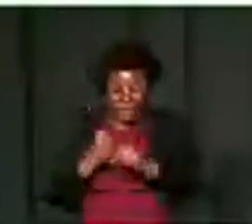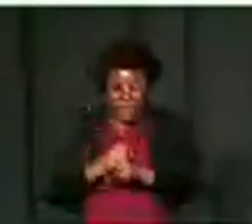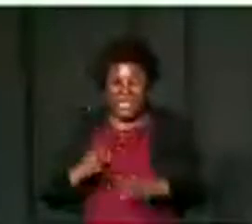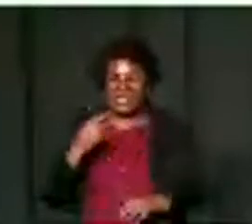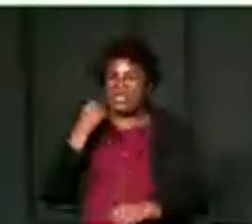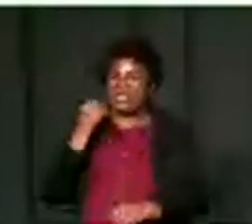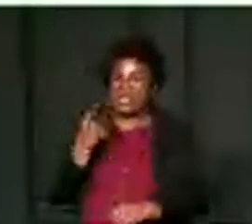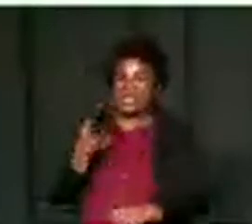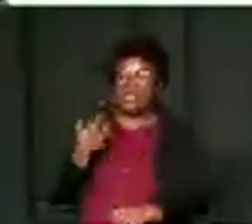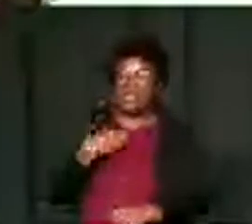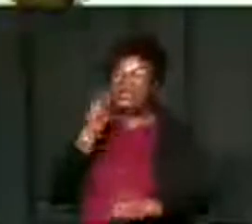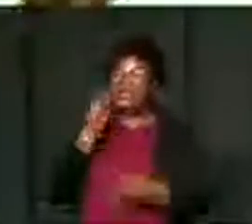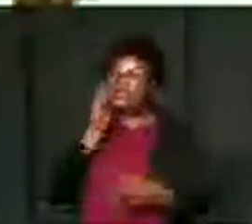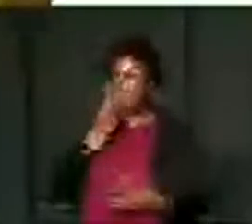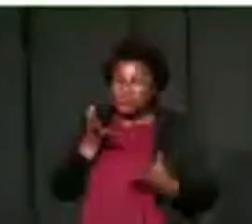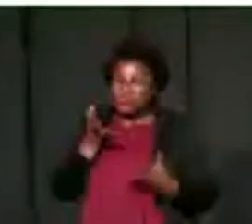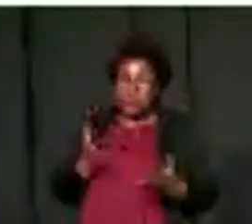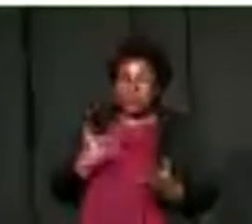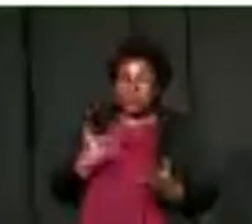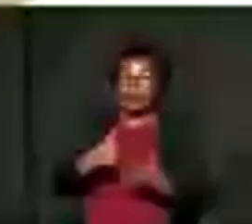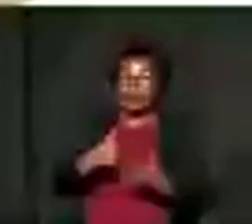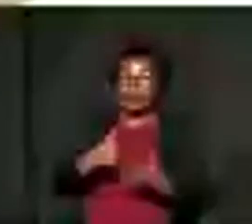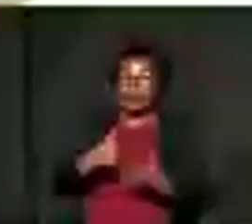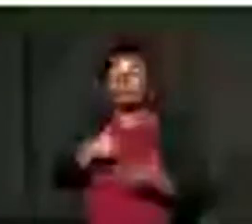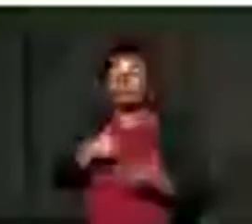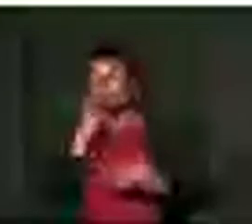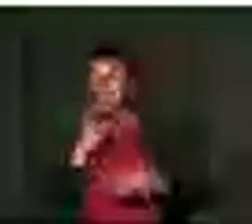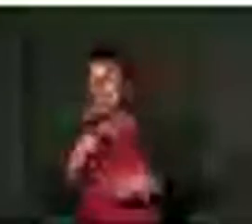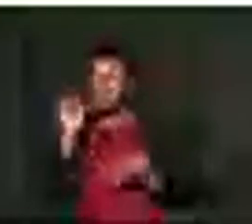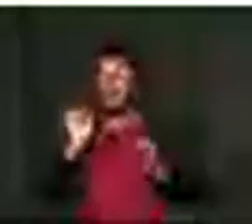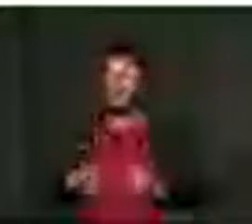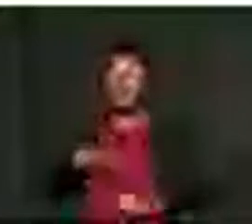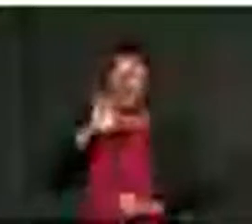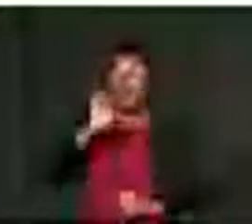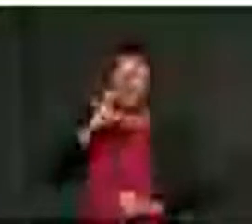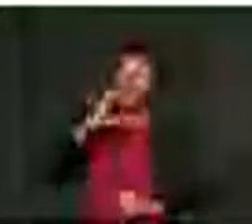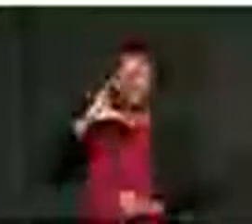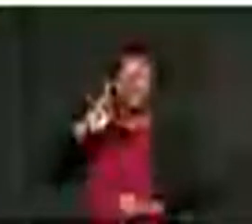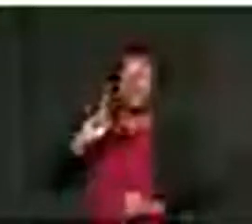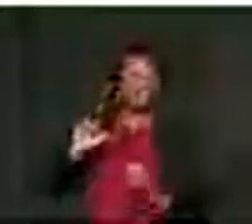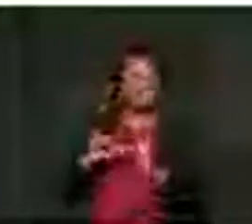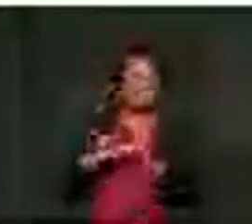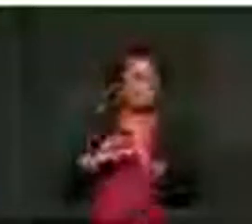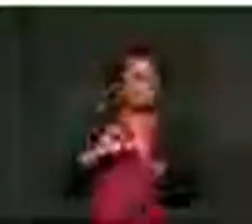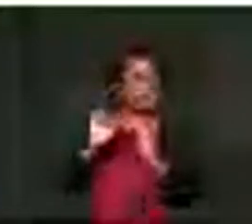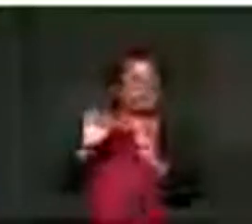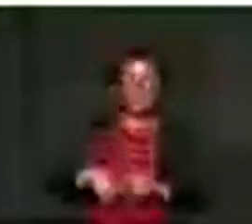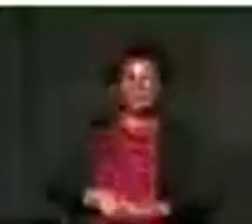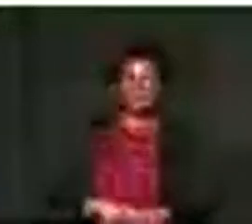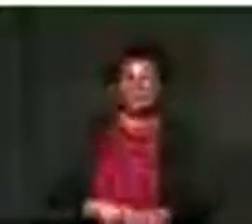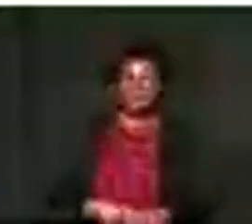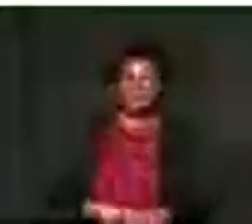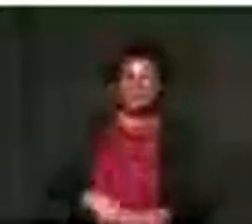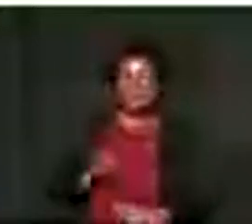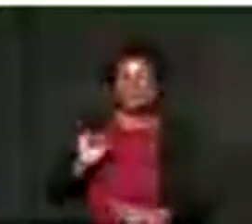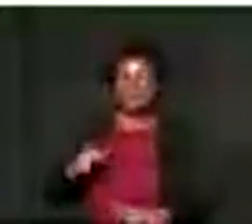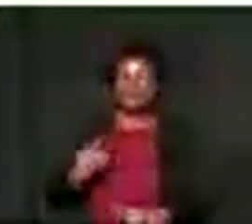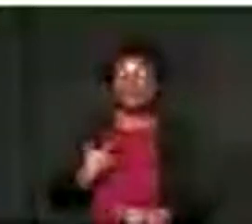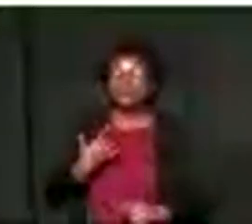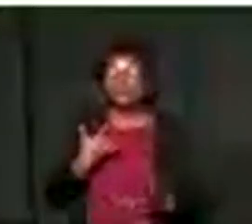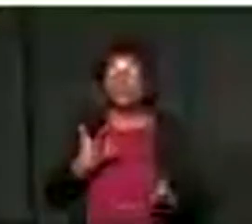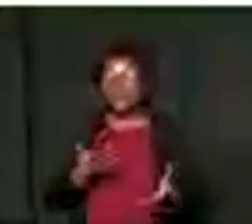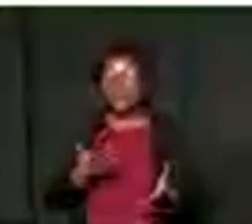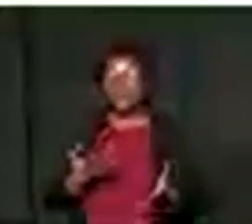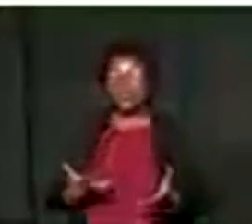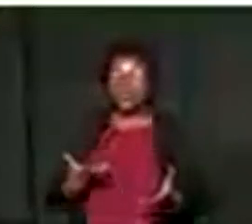She says, can do anything, can protest, unless you strengthen day, don't even try to get closer